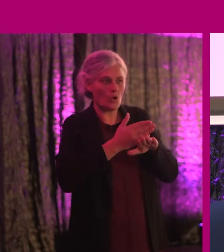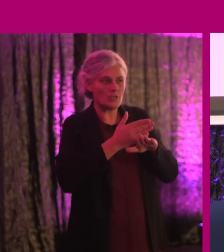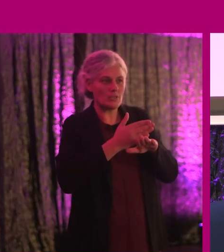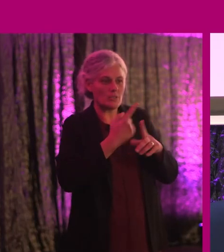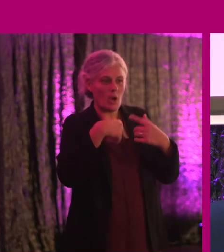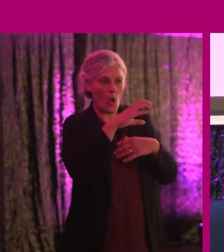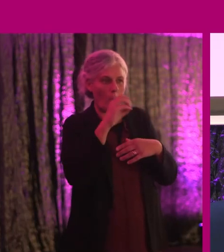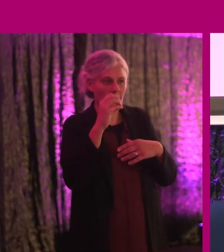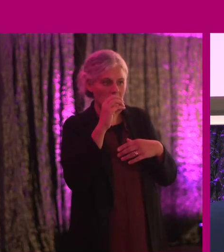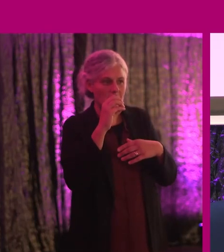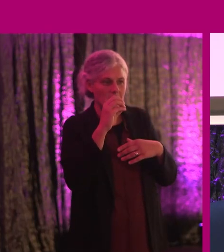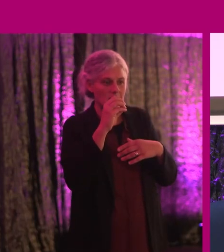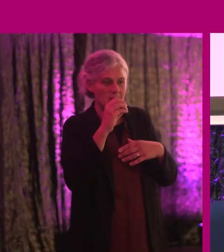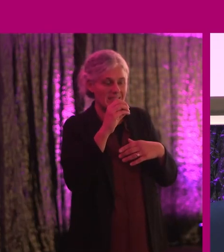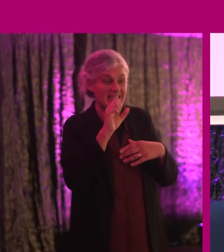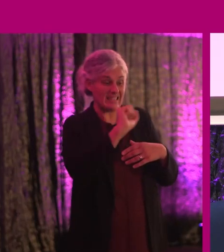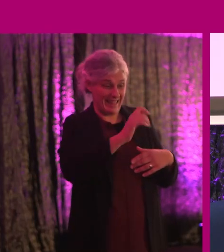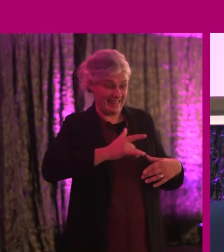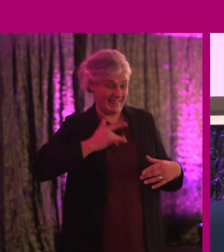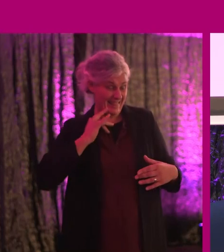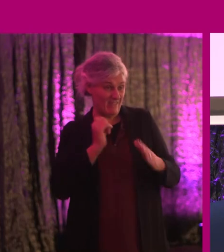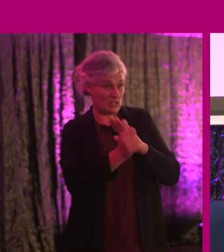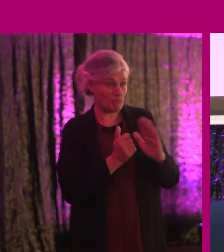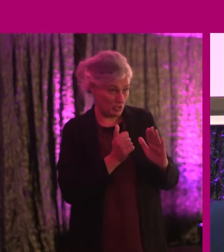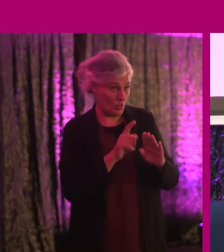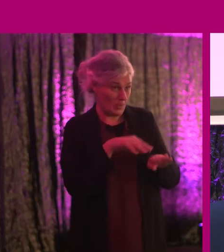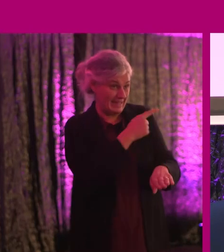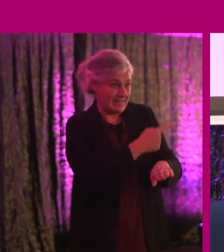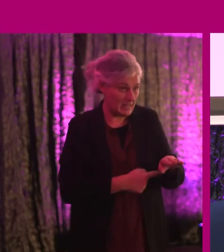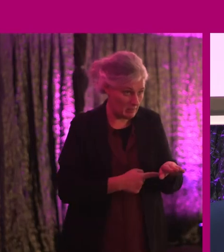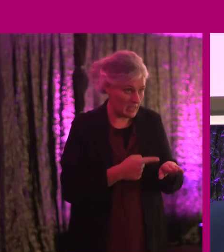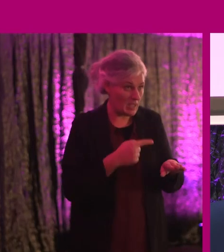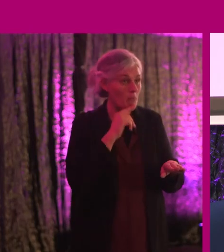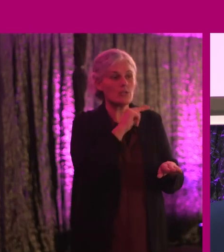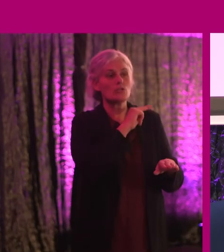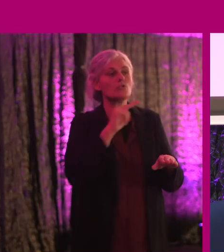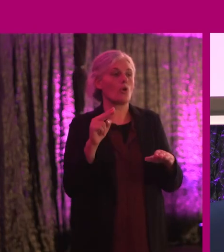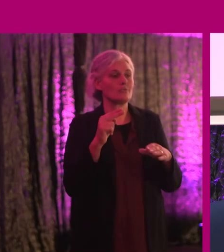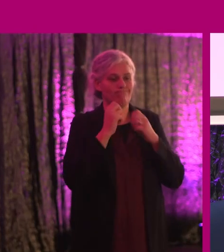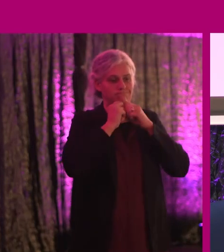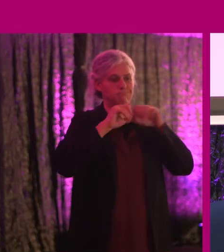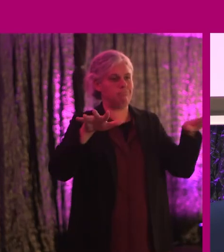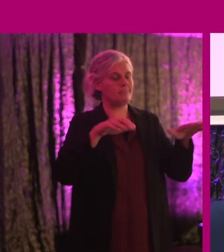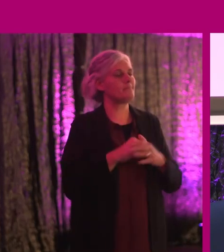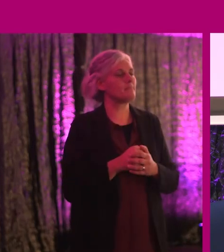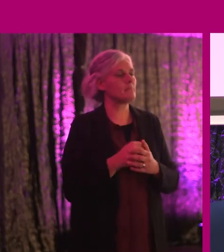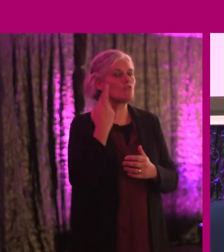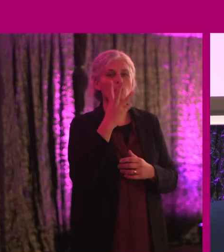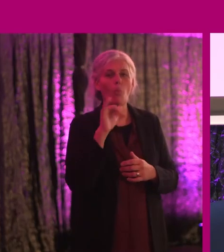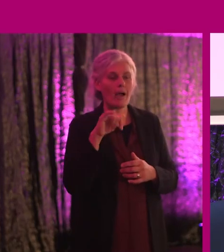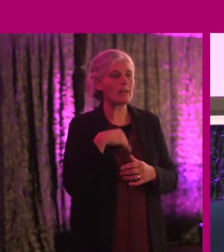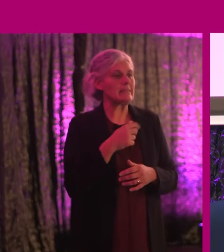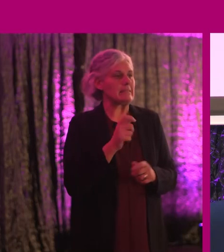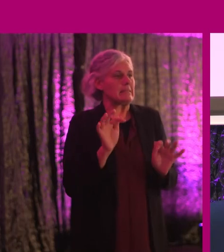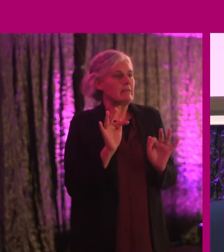companies have lived experience of disability, but they are not disclosing. And the reason they're not disclosing is this